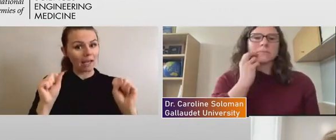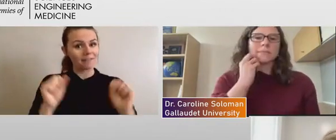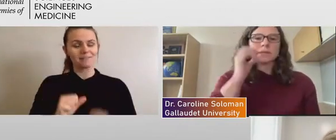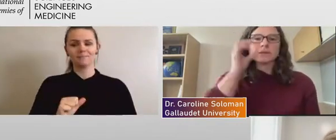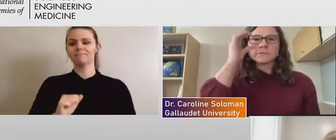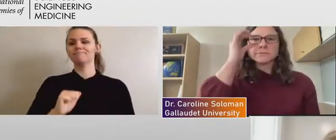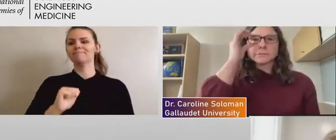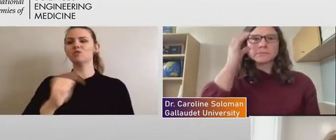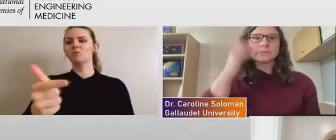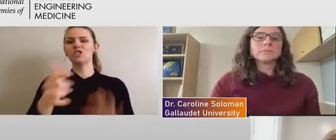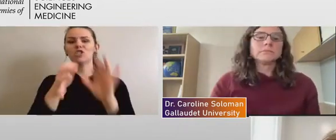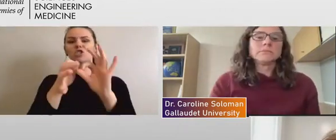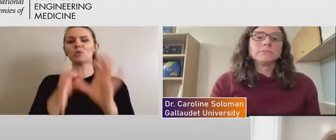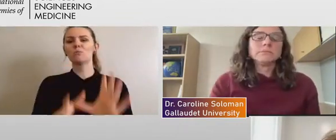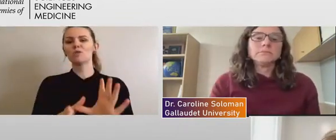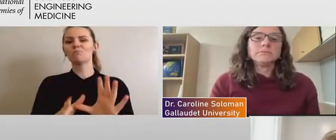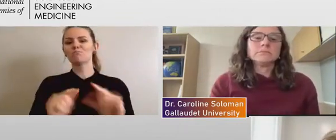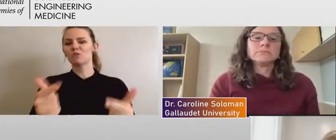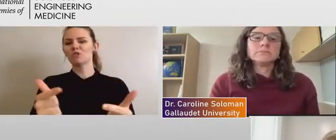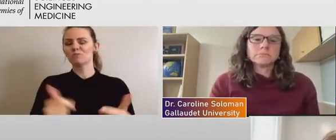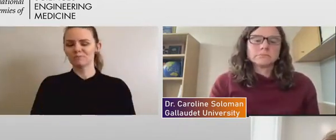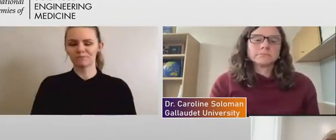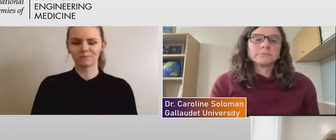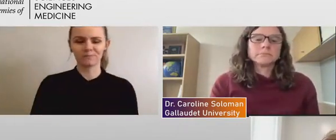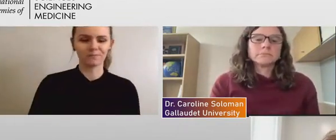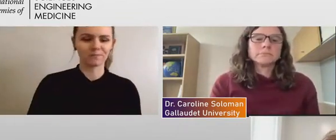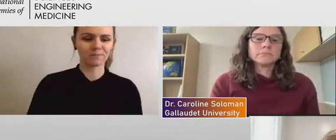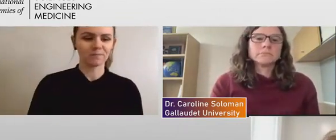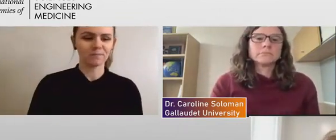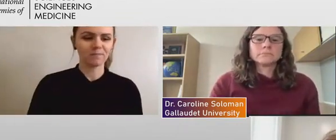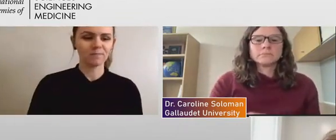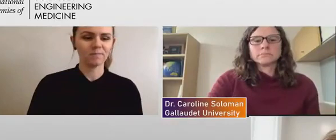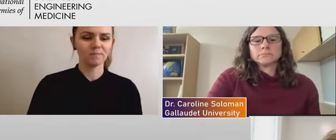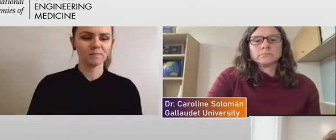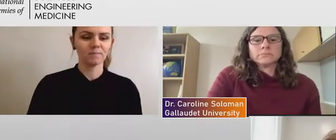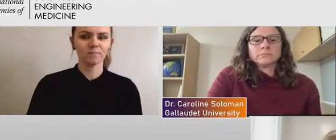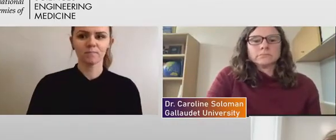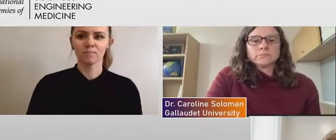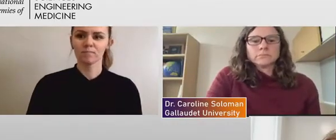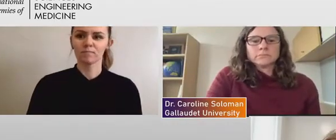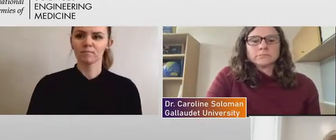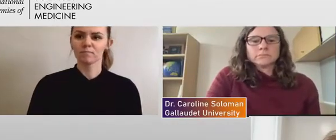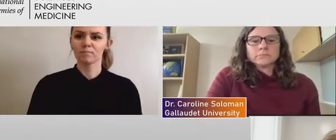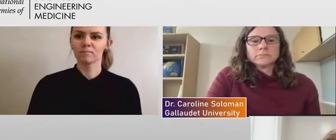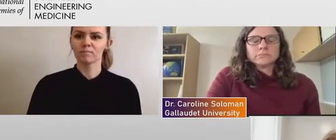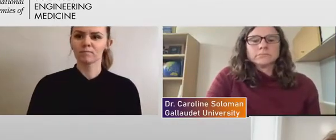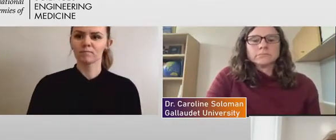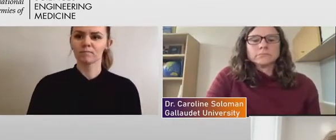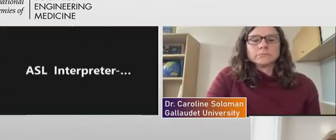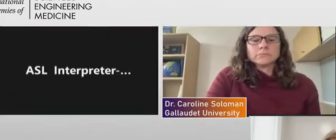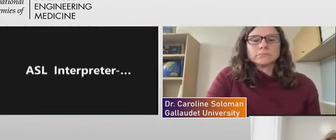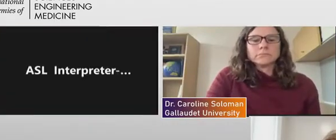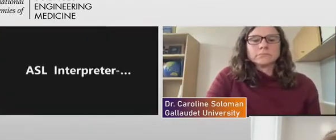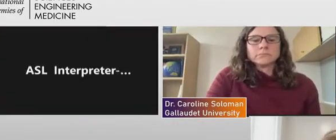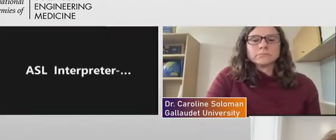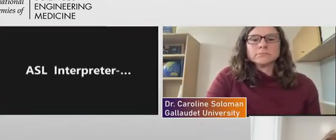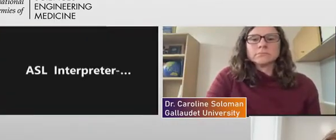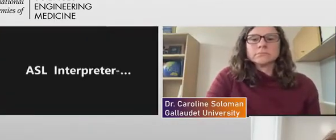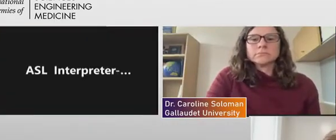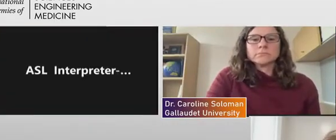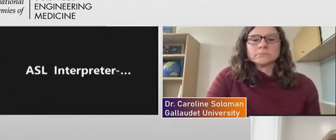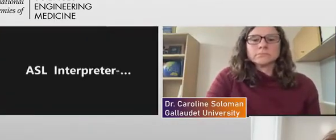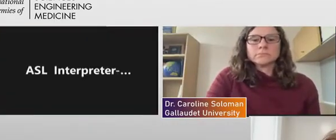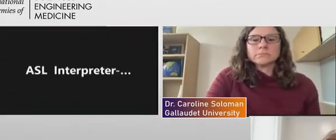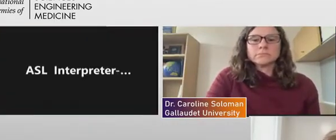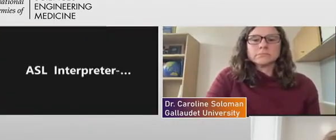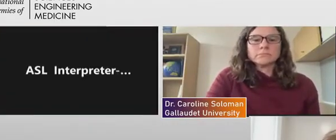the notion that ADA compliance is accessibility. And